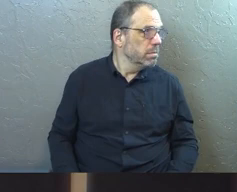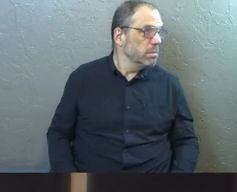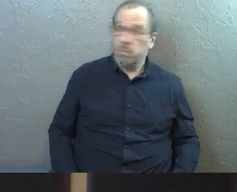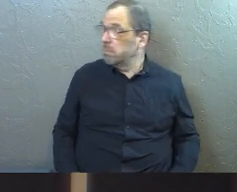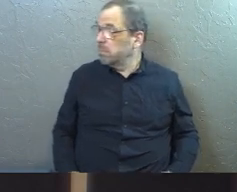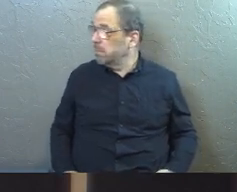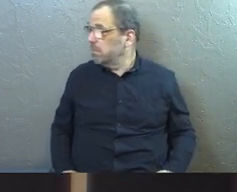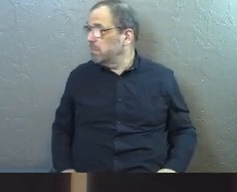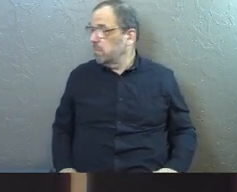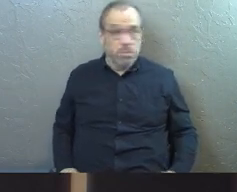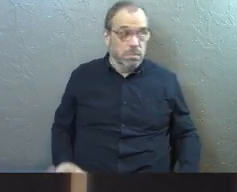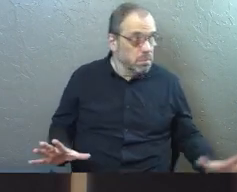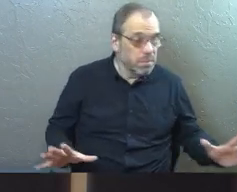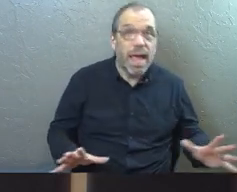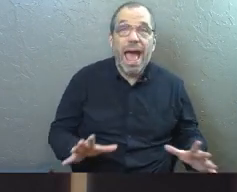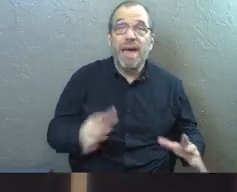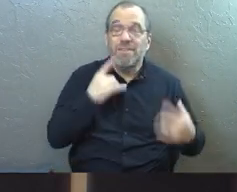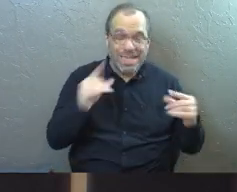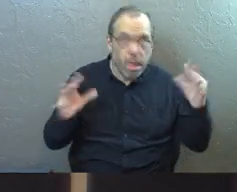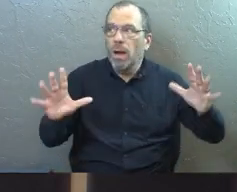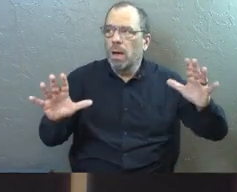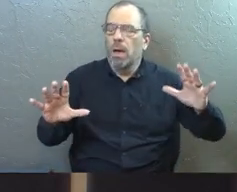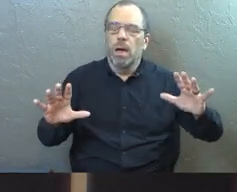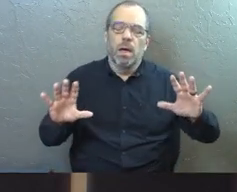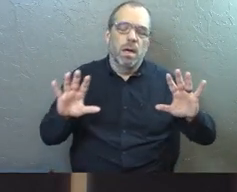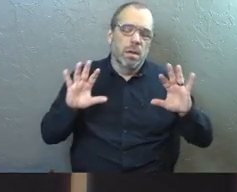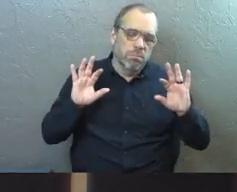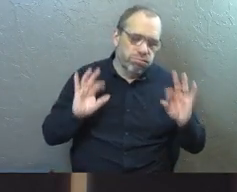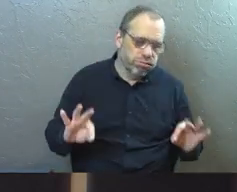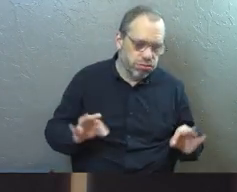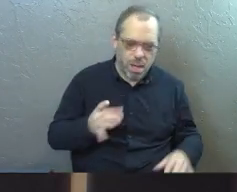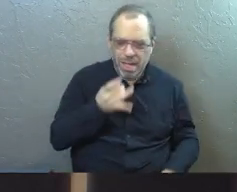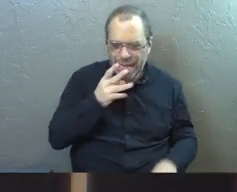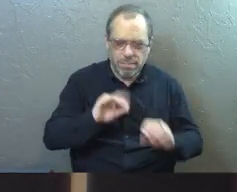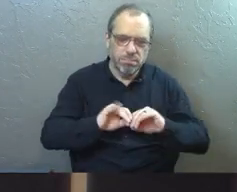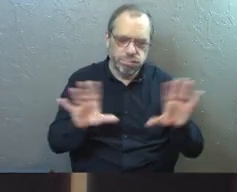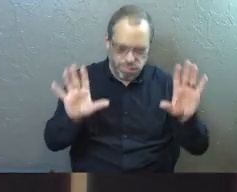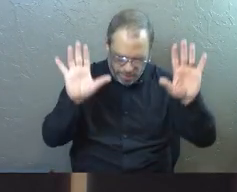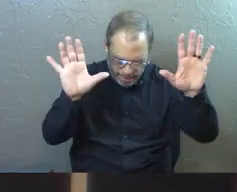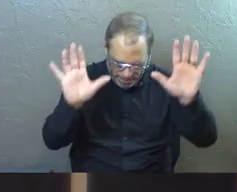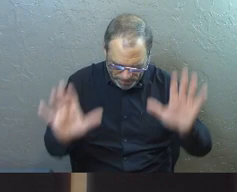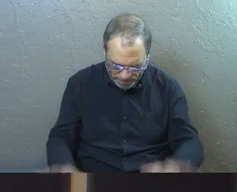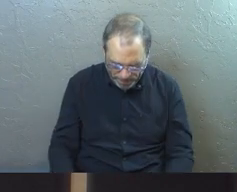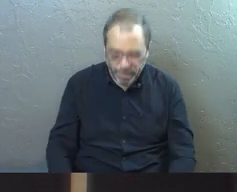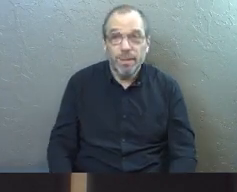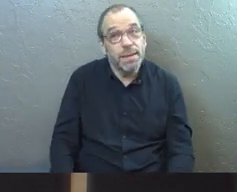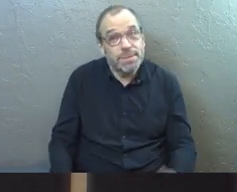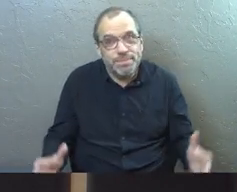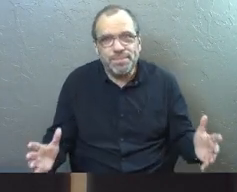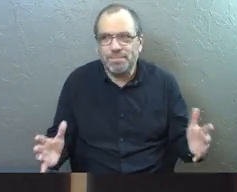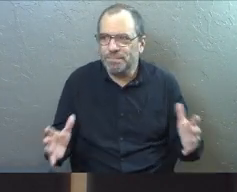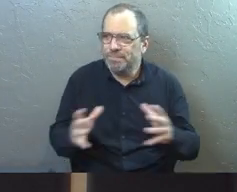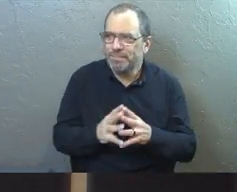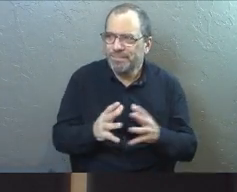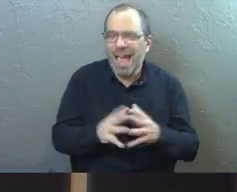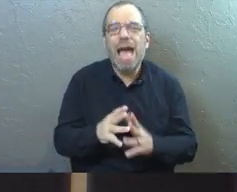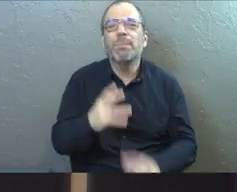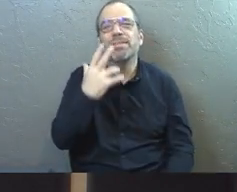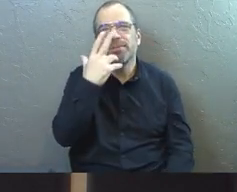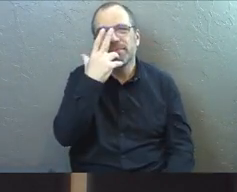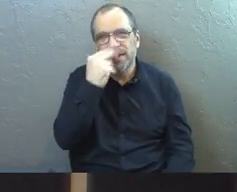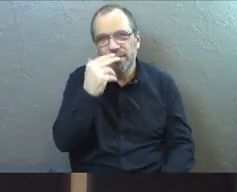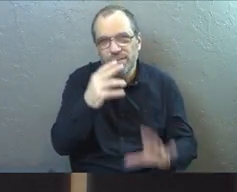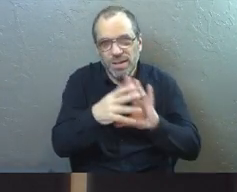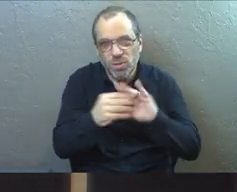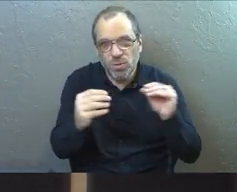shoulder and like trying to be all, and then when the light comes on, it's everything's, everything's okay. And I, you know, those are silly stories,